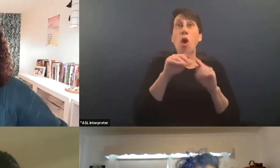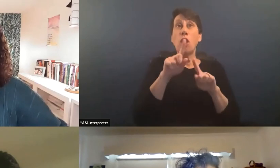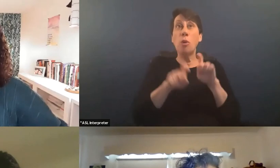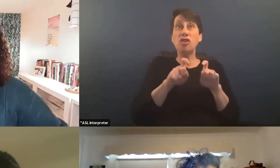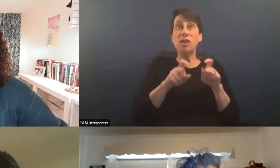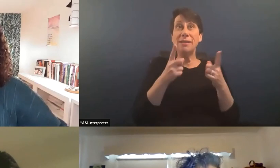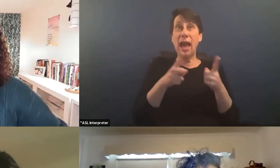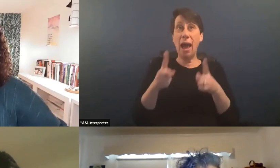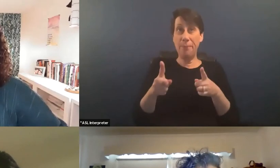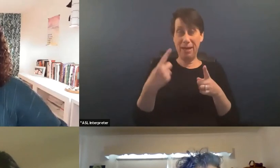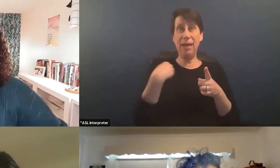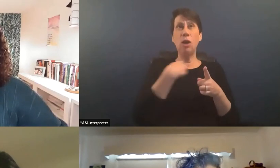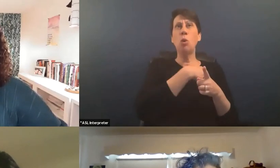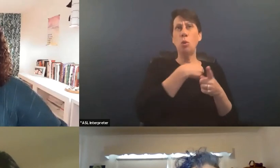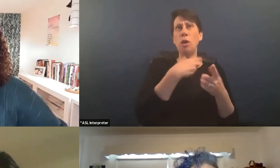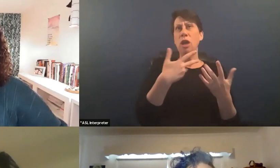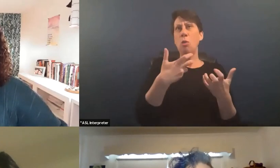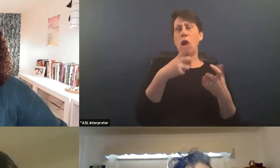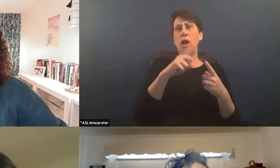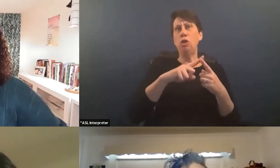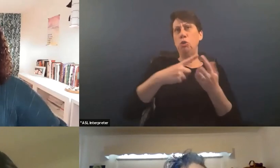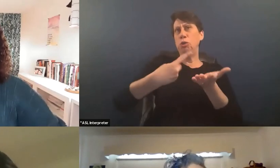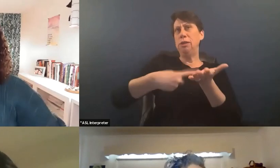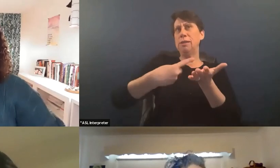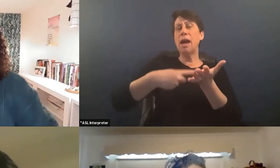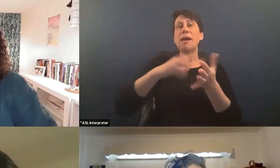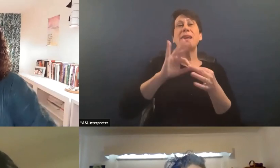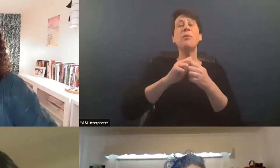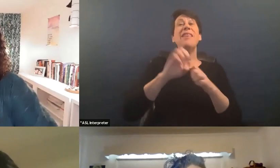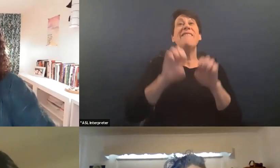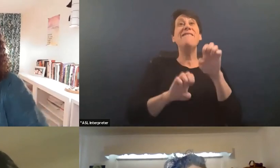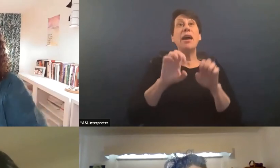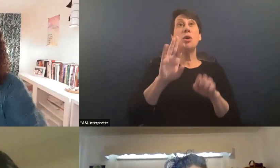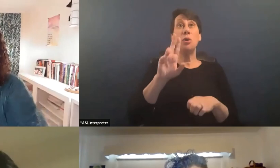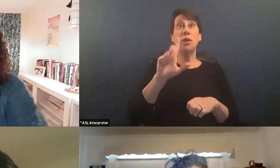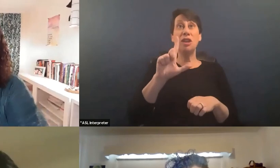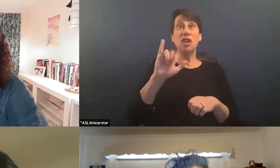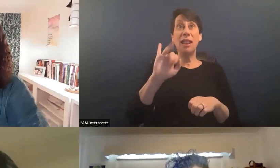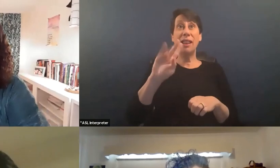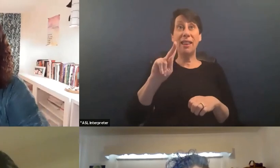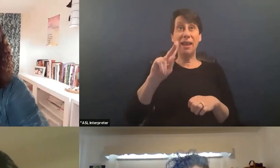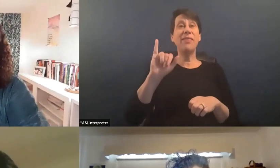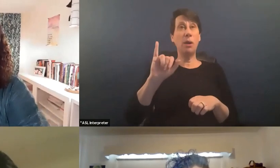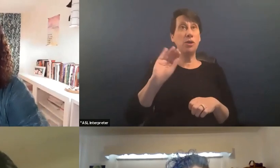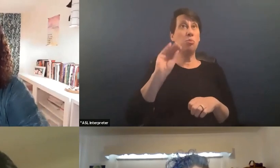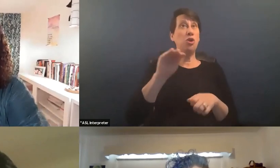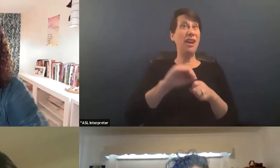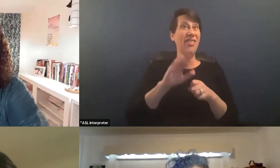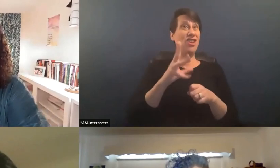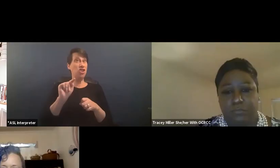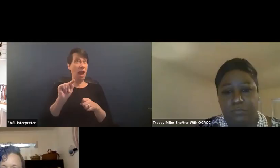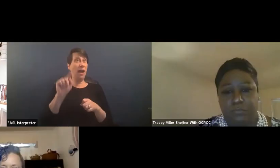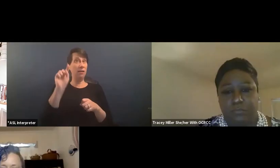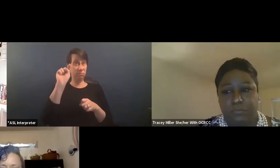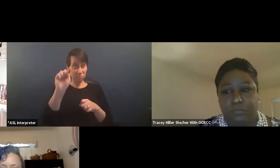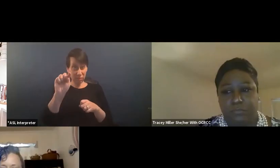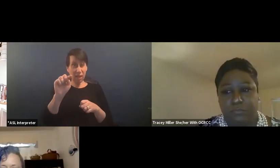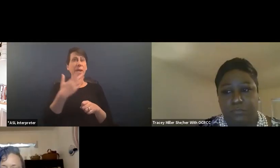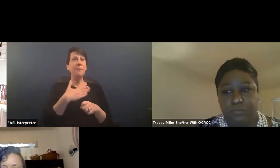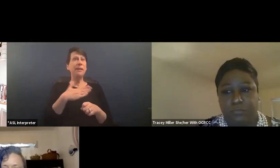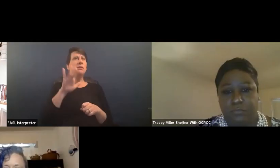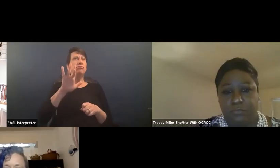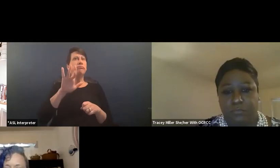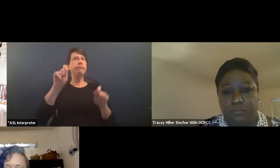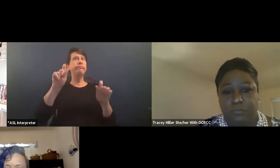but we did want to draw your attention to the evaluation link that has been placed in the chat multiple times so please take time to fill that out today